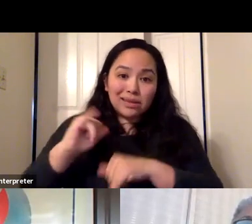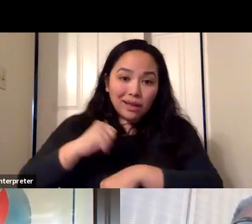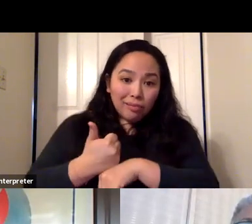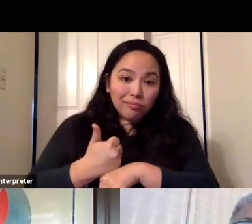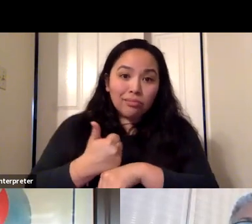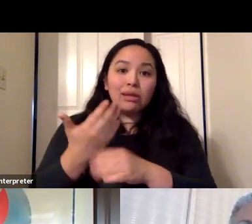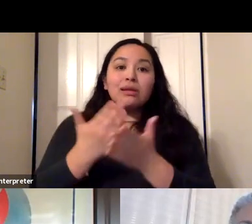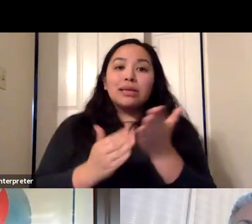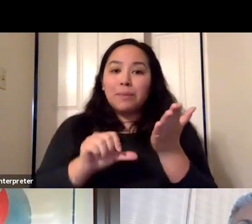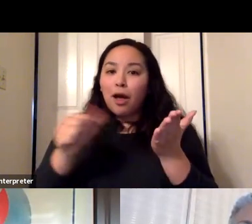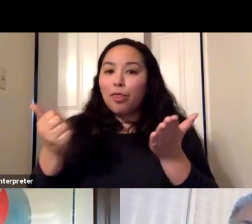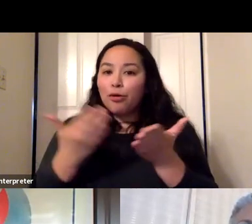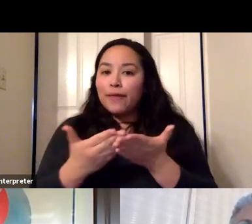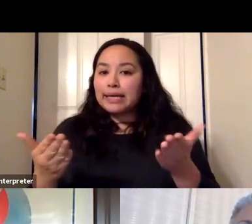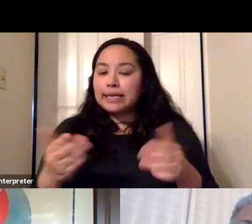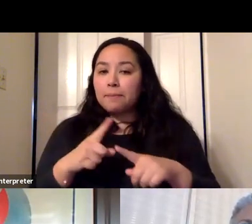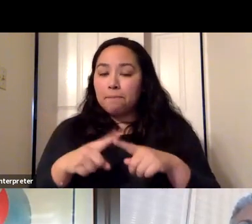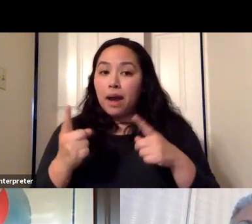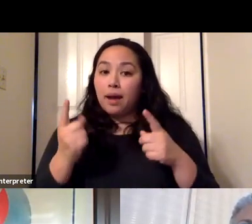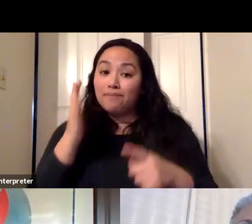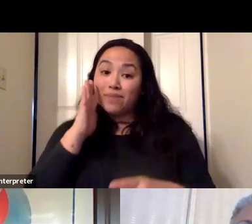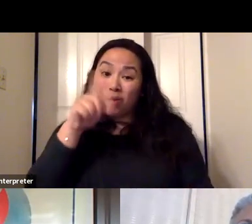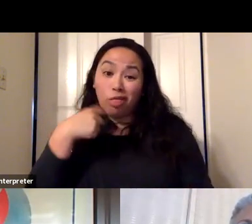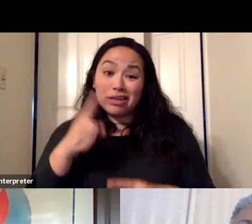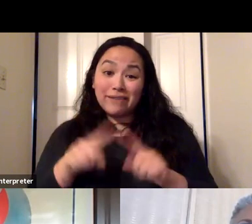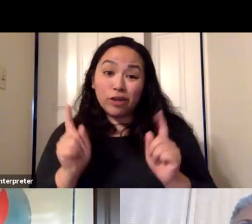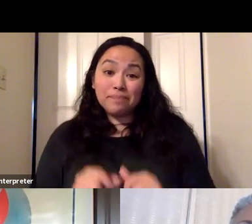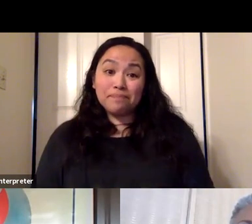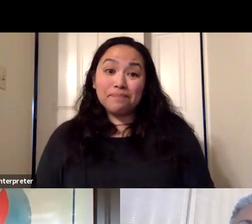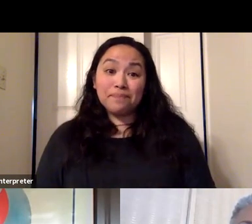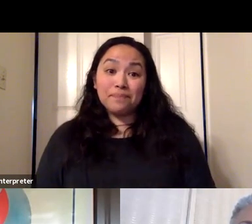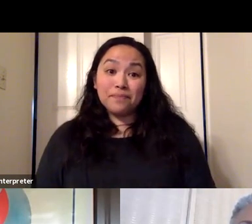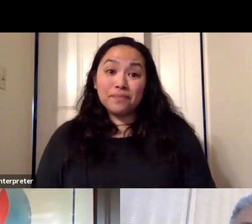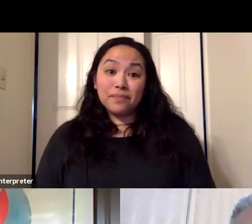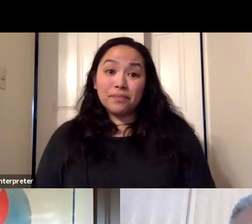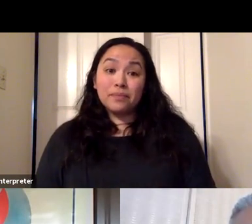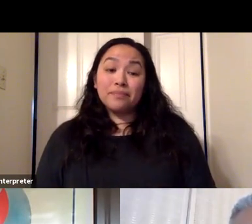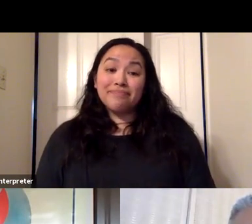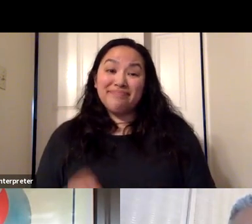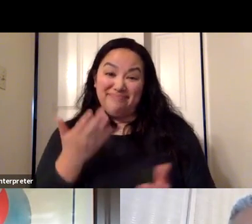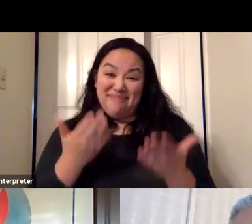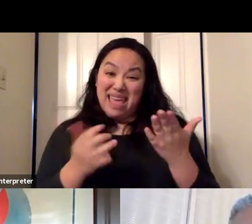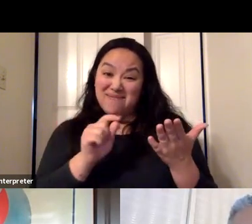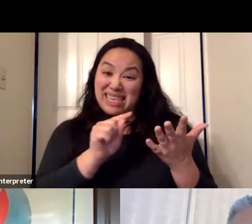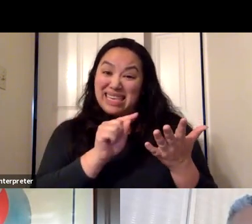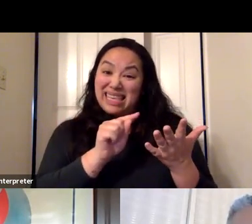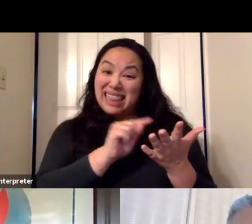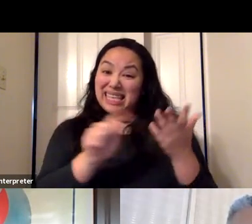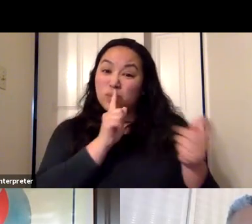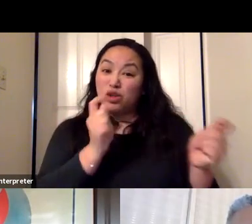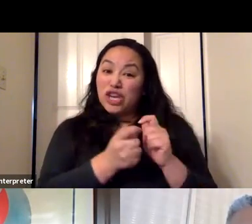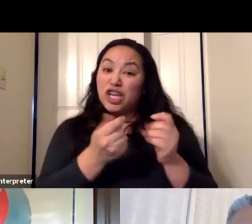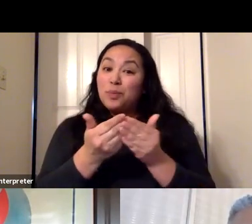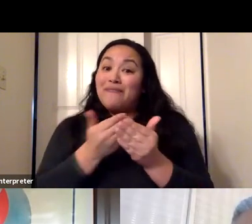some other things, but but it's going to look very different. And that may happen before we make it to the yellow chair. Great.